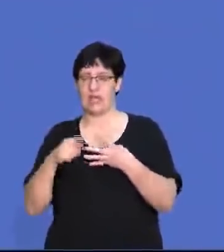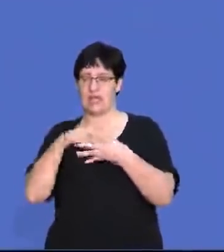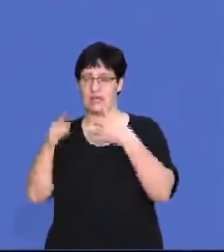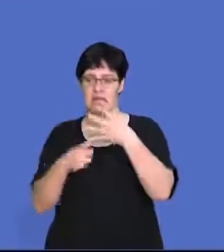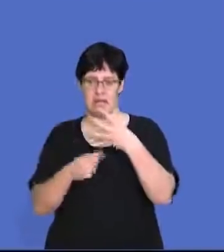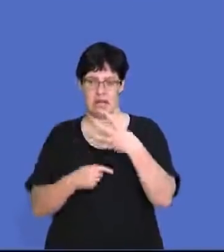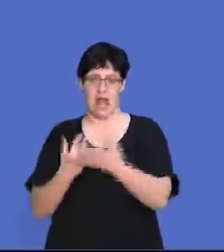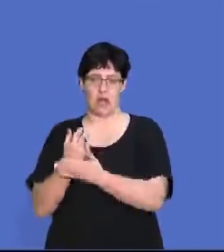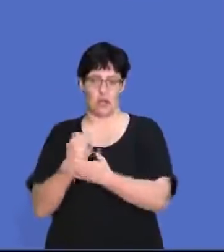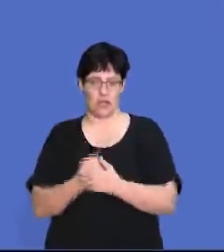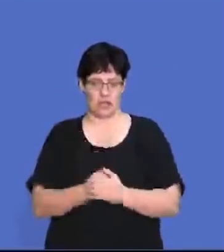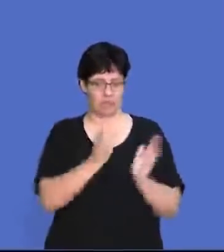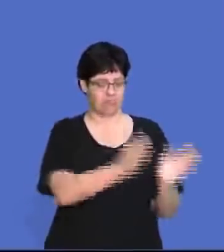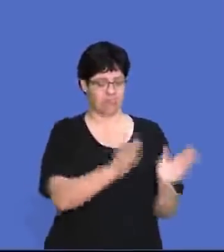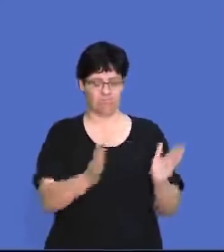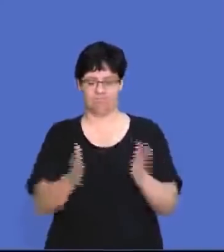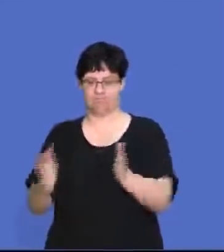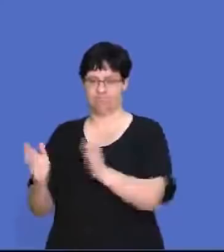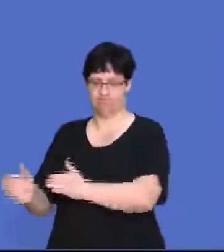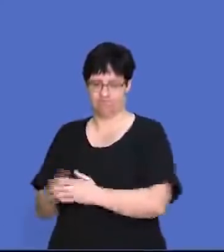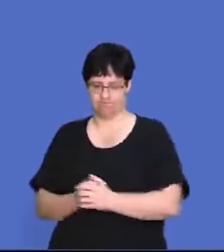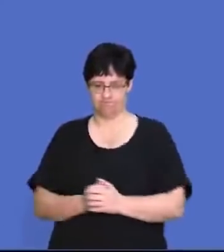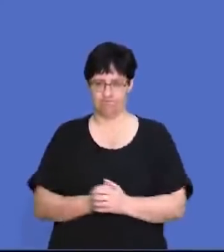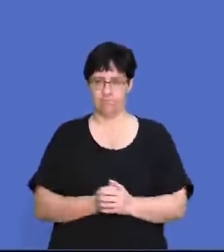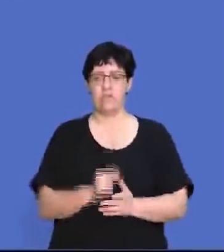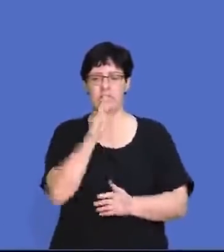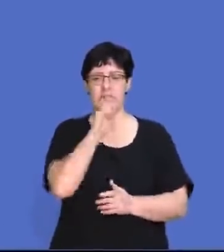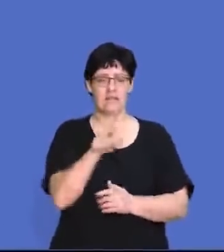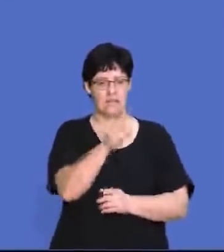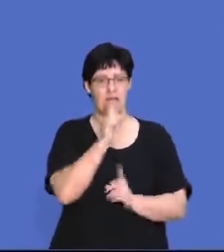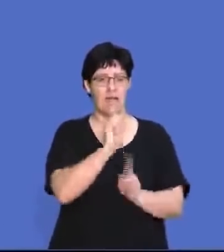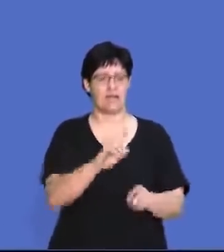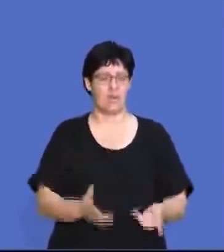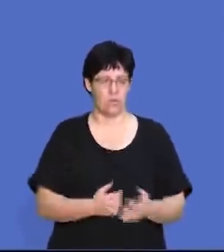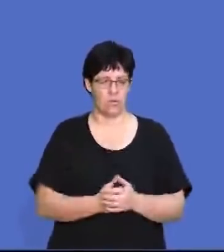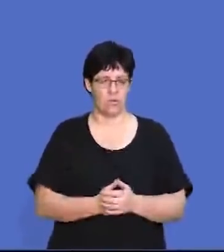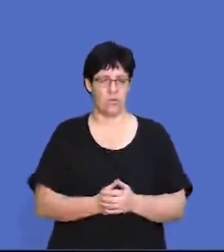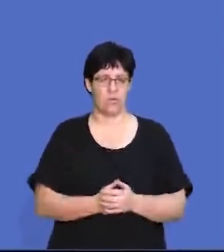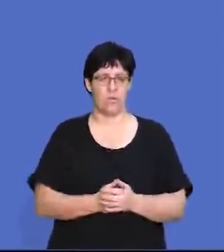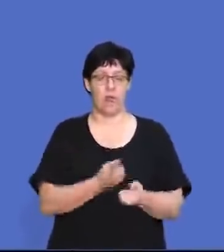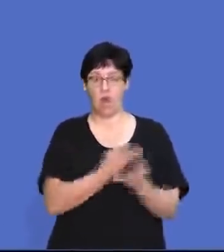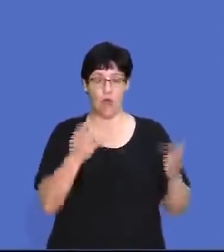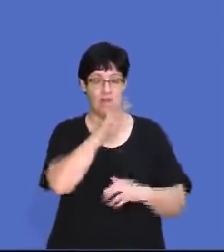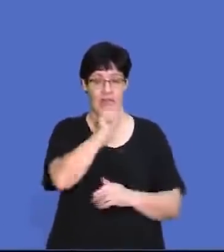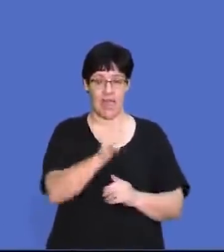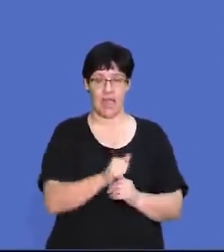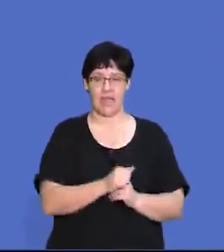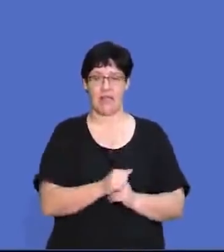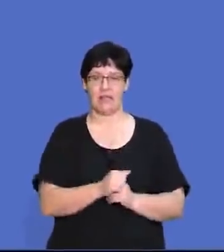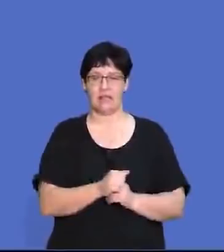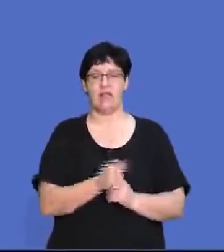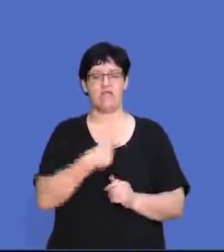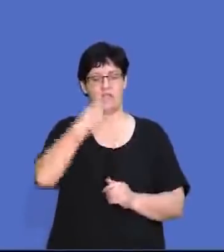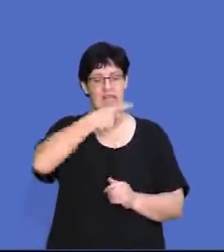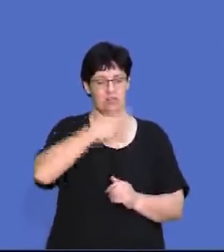final option is the economic sector. So let's go see how you guys have done there. So we've got a lot of A